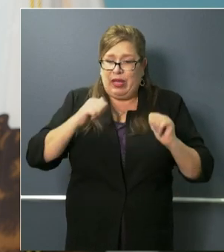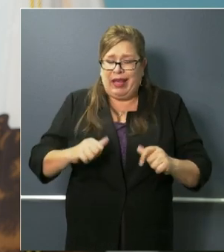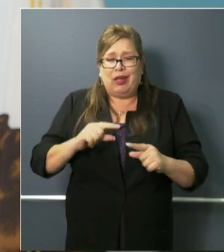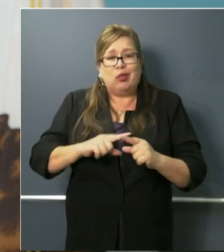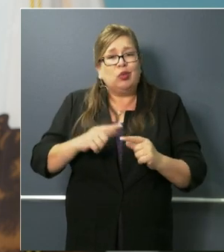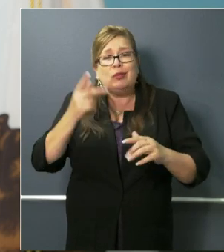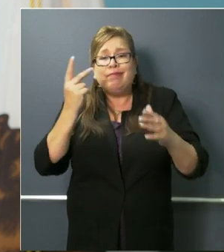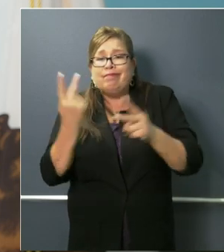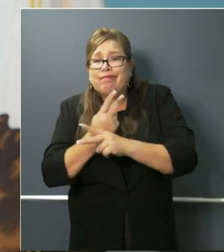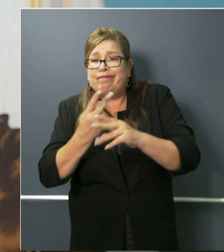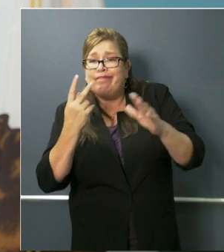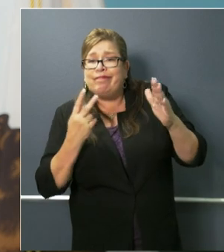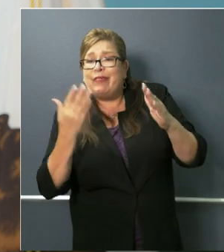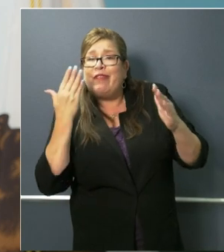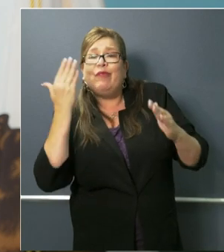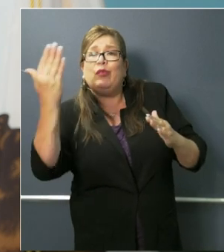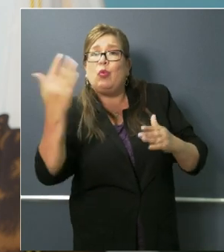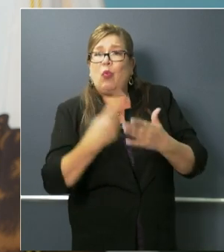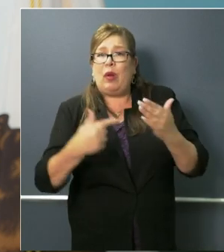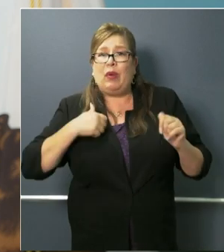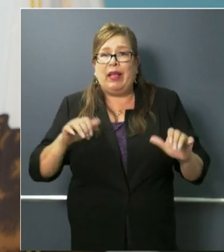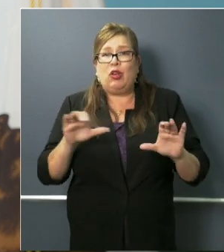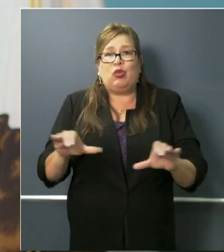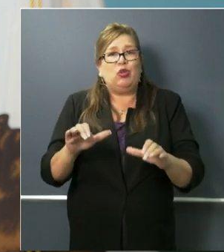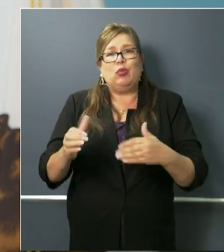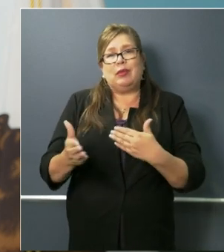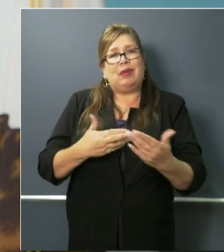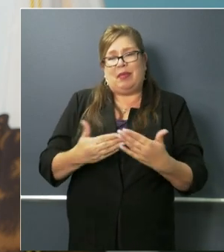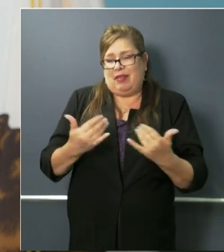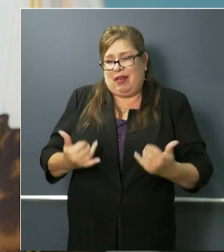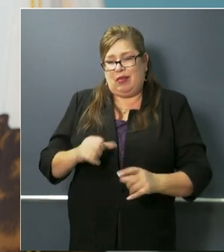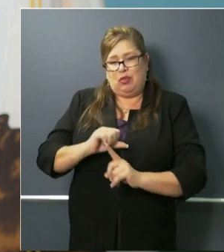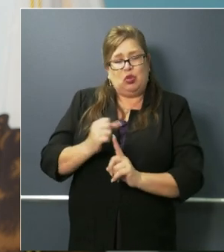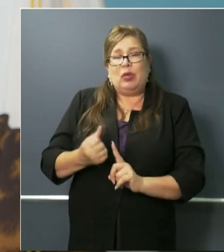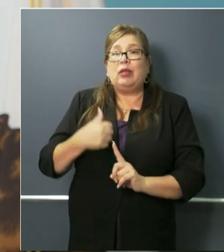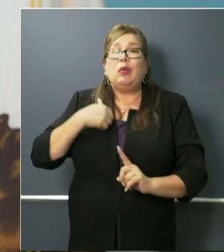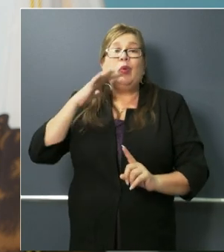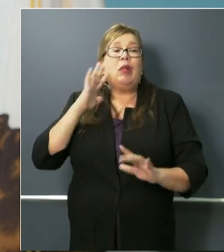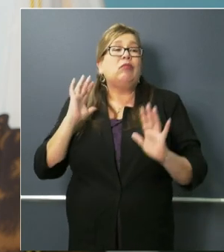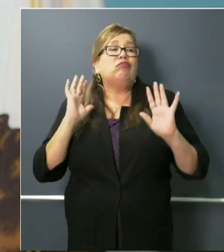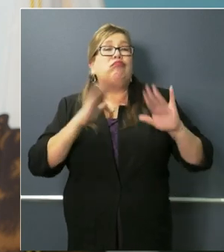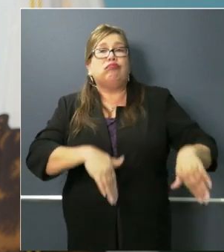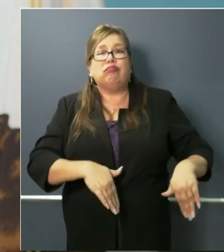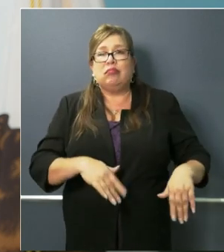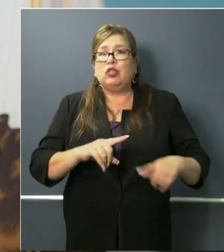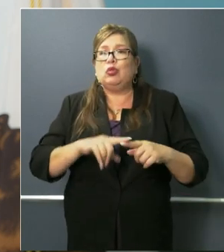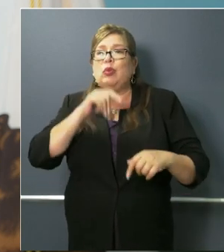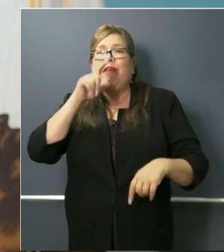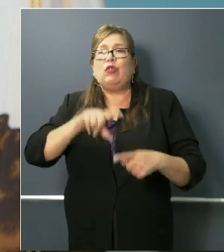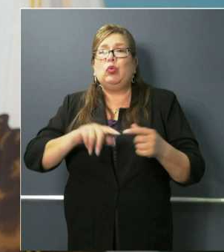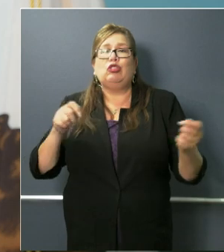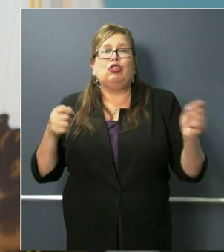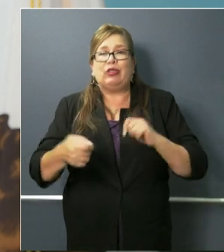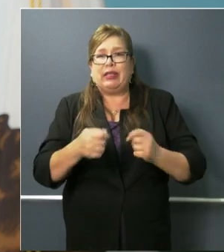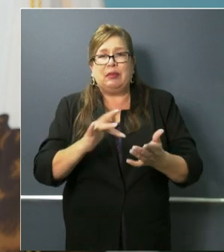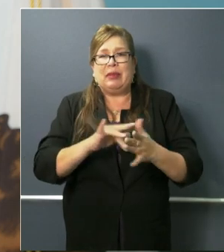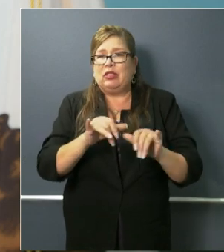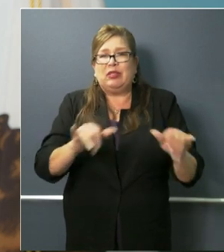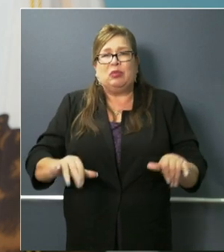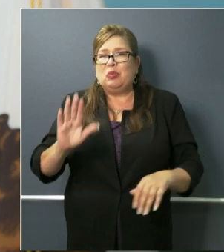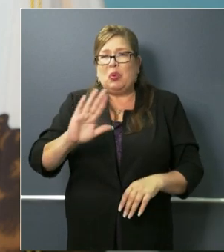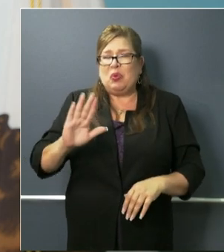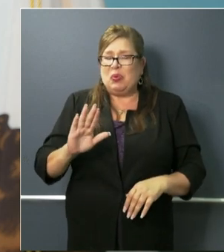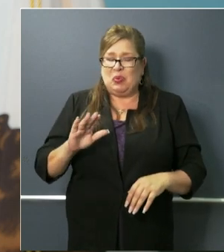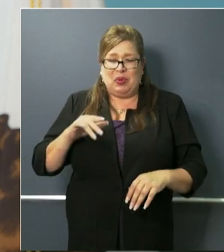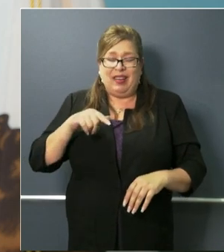into the future despite these circumstances uh and not just walk away from reforms because reforms can happen on